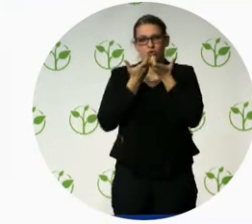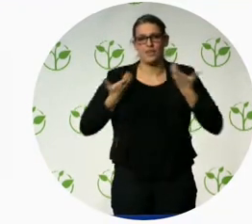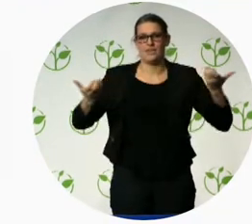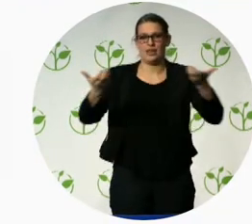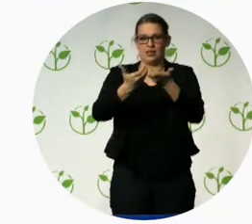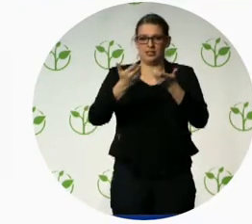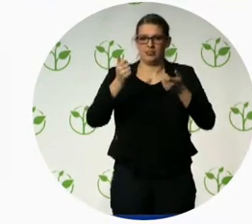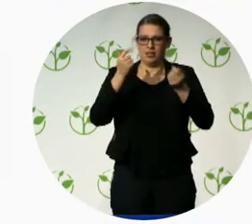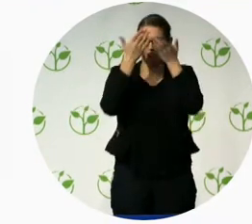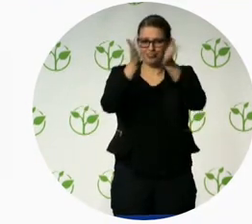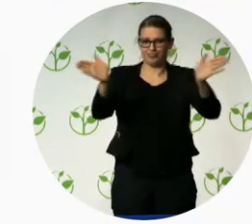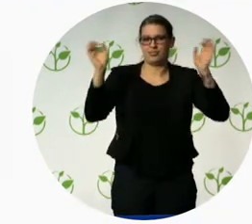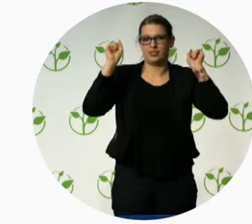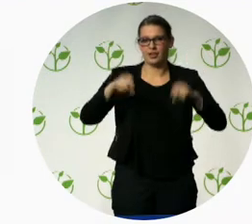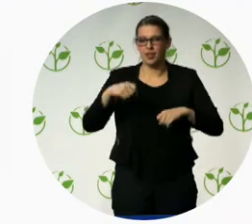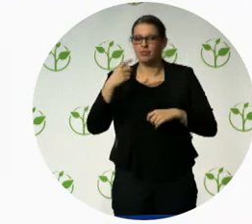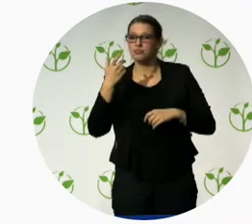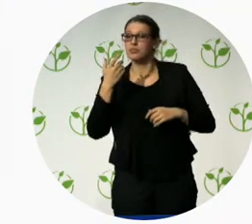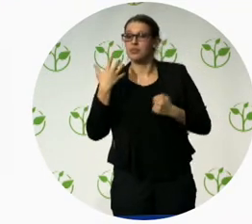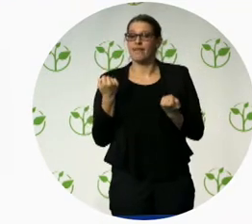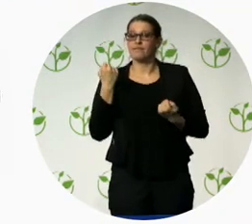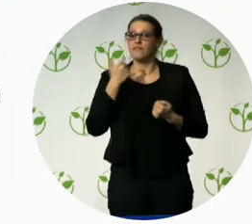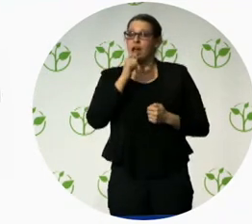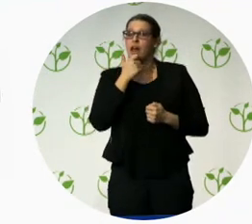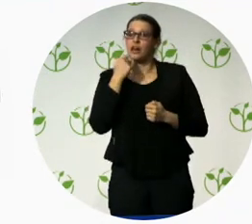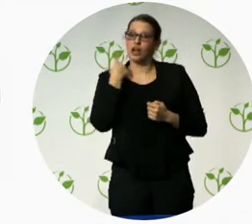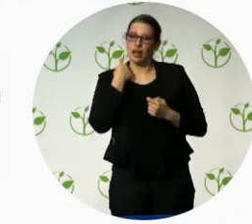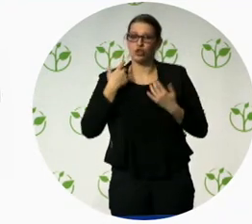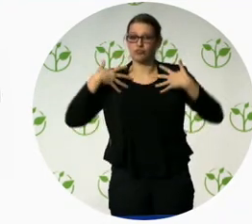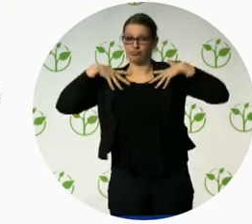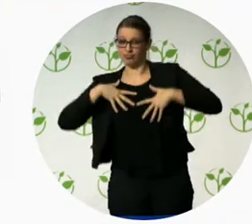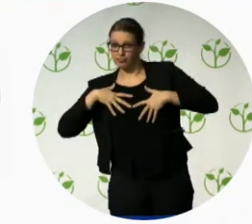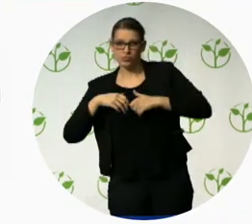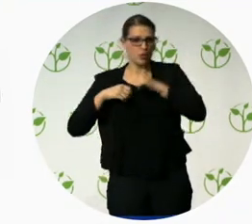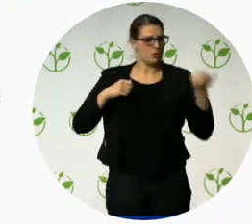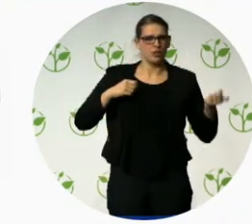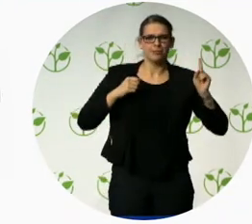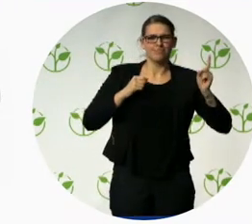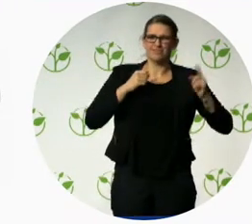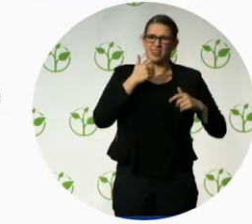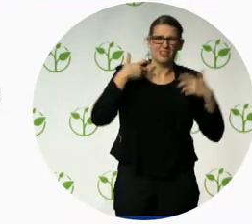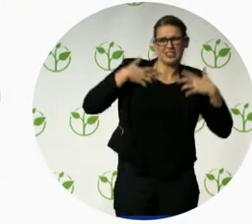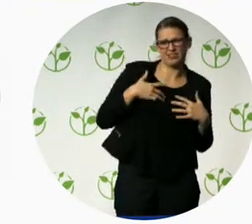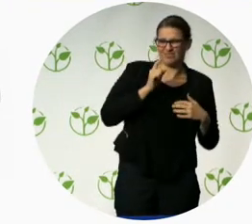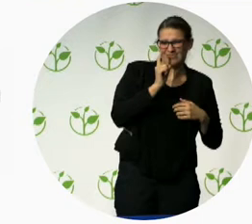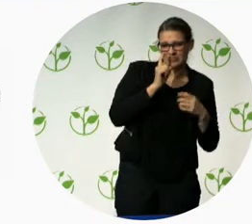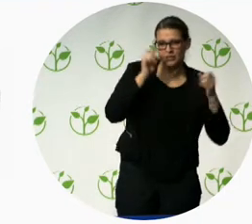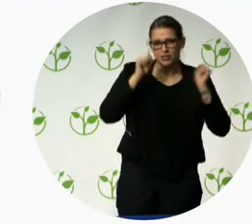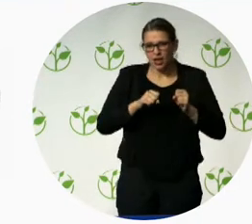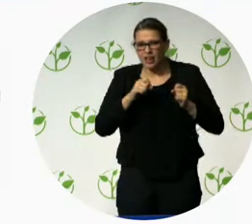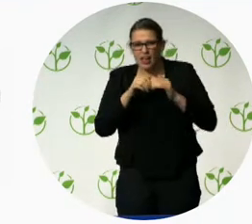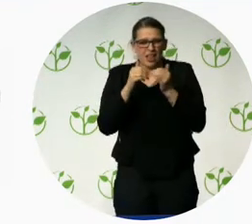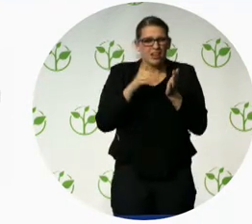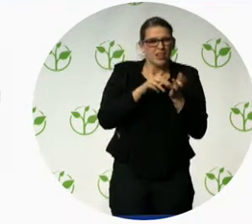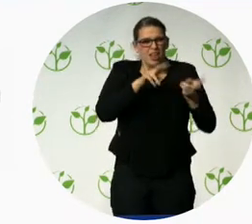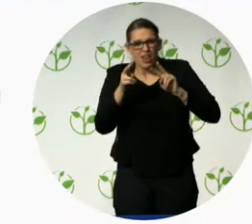It allows you to send the subject matter expert because live translation is not going to be a cost to the people running the session. It's just going to